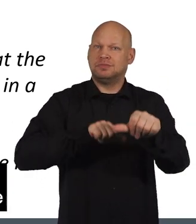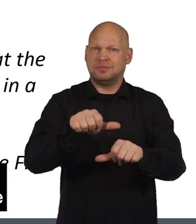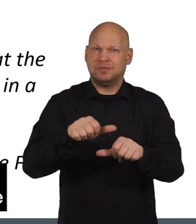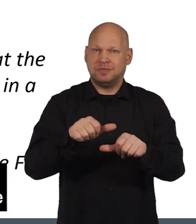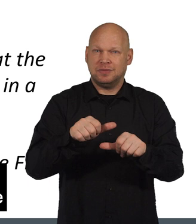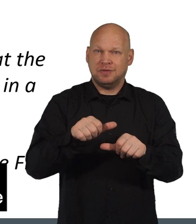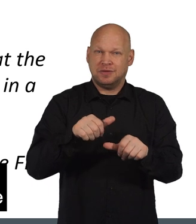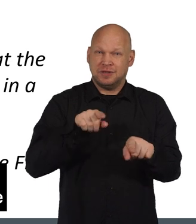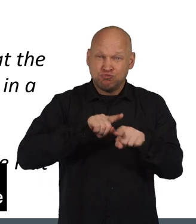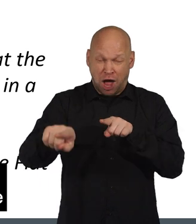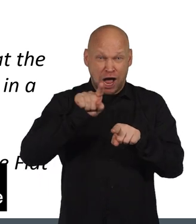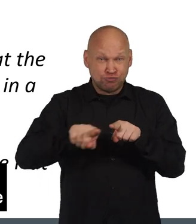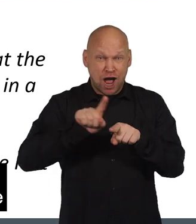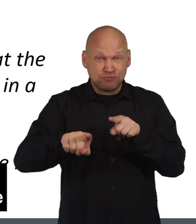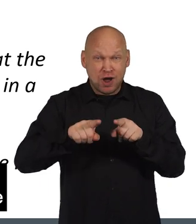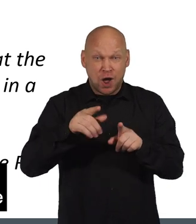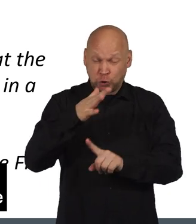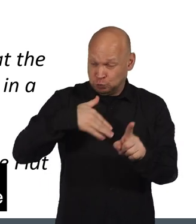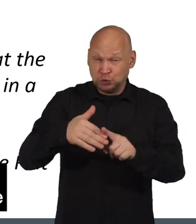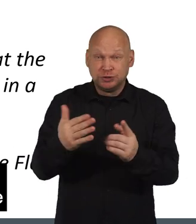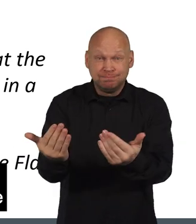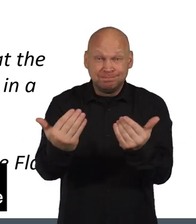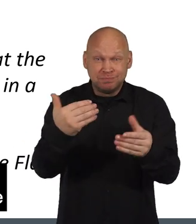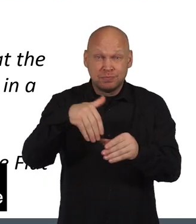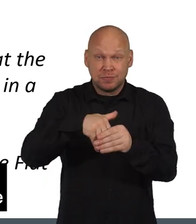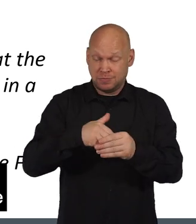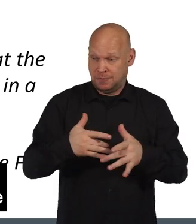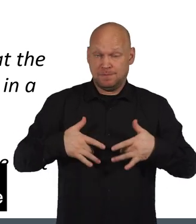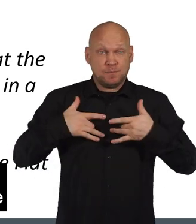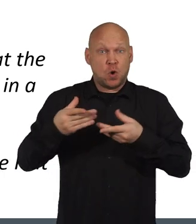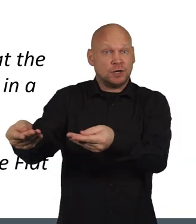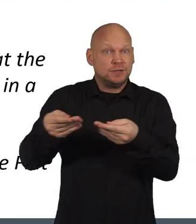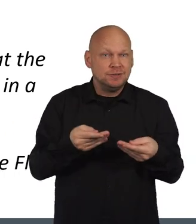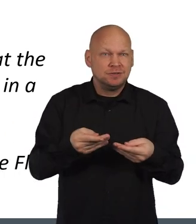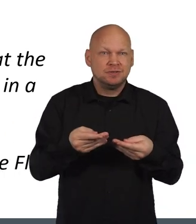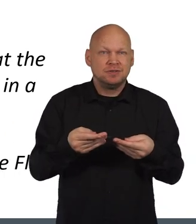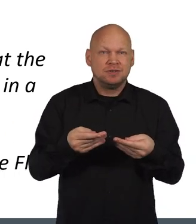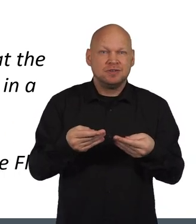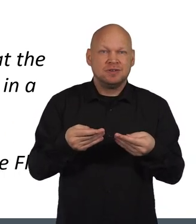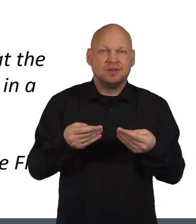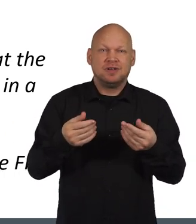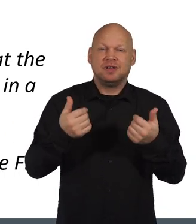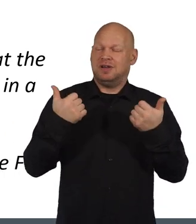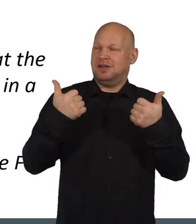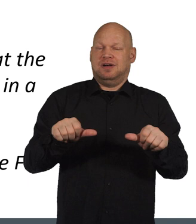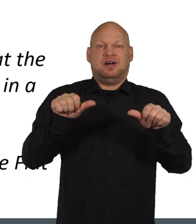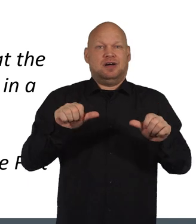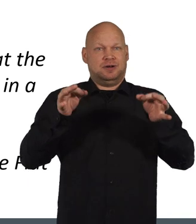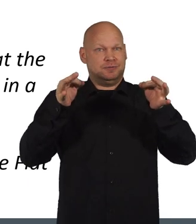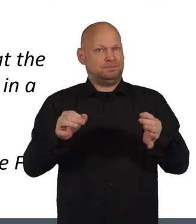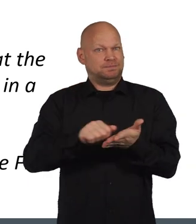years of trying, and that it gave community members a voice in a formalised environment.